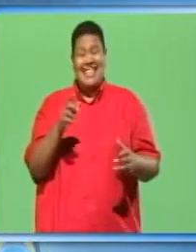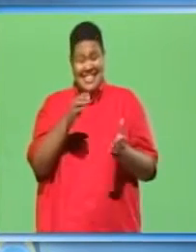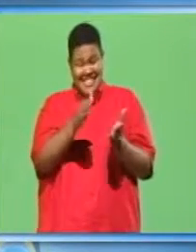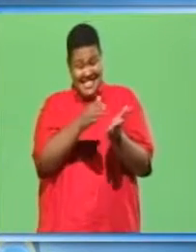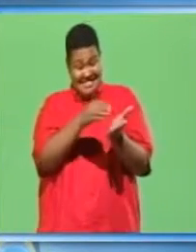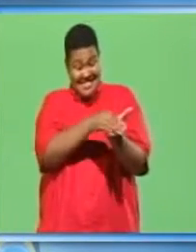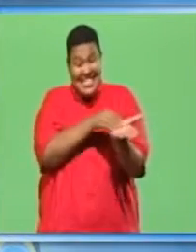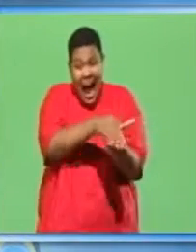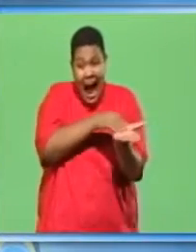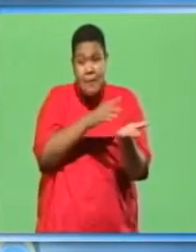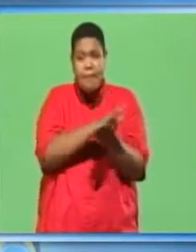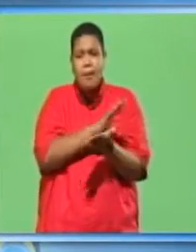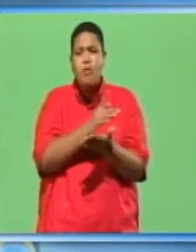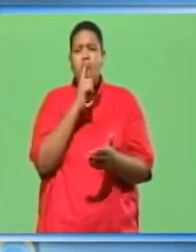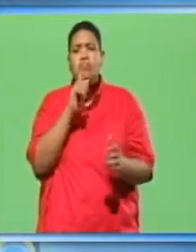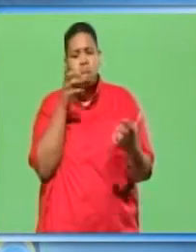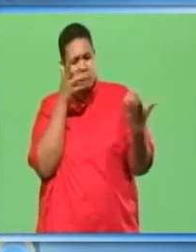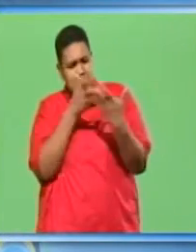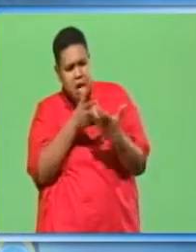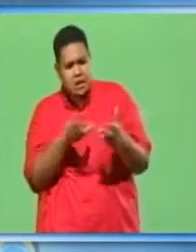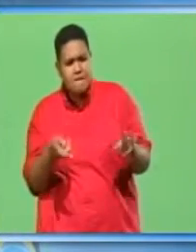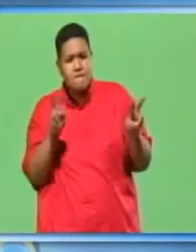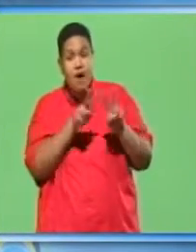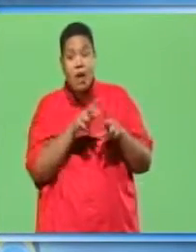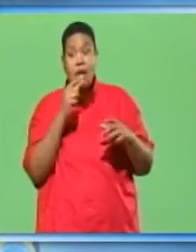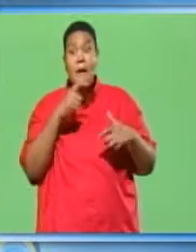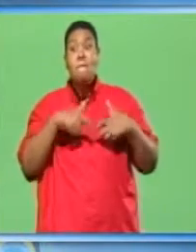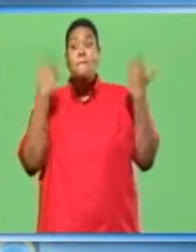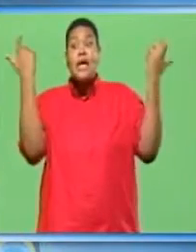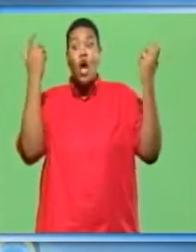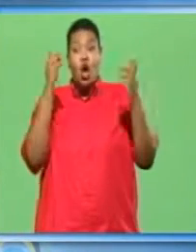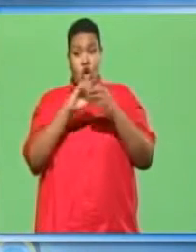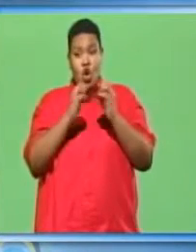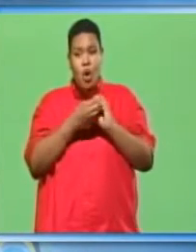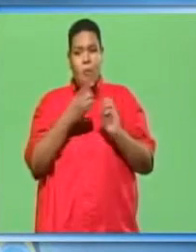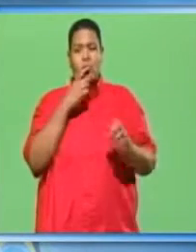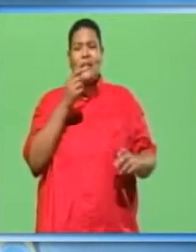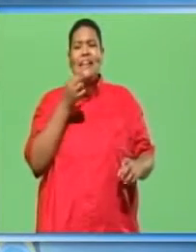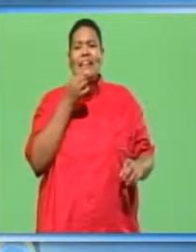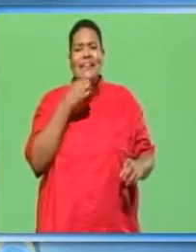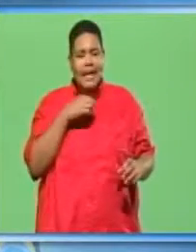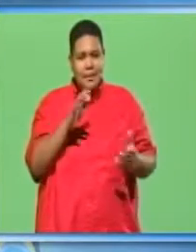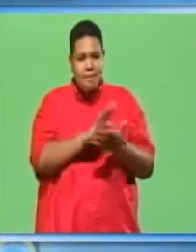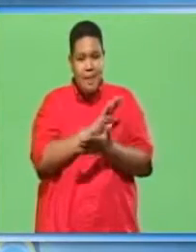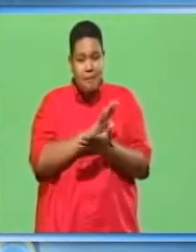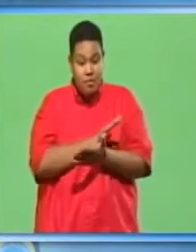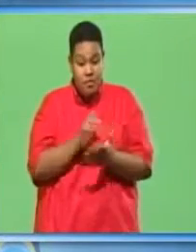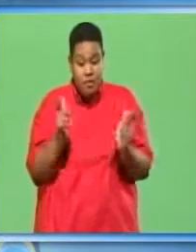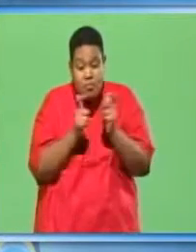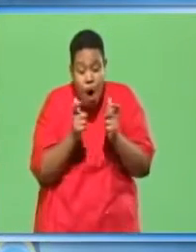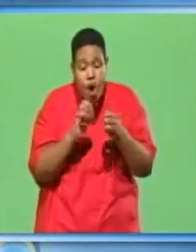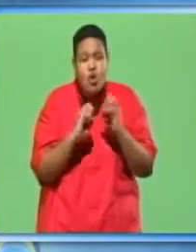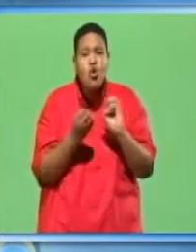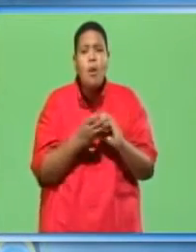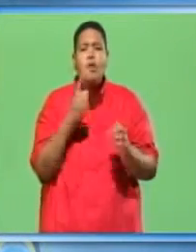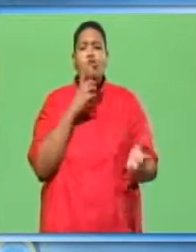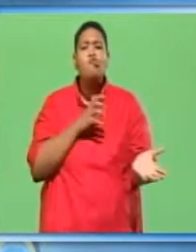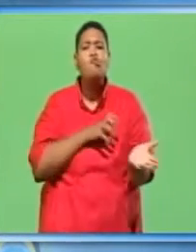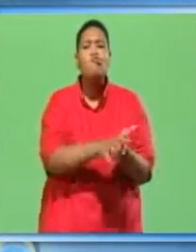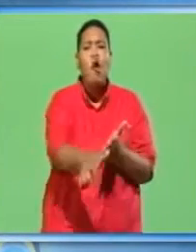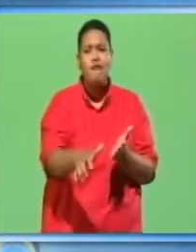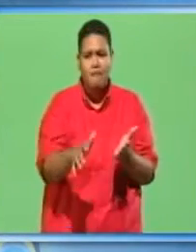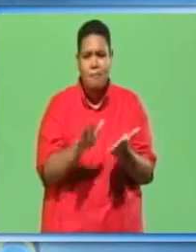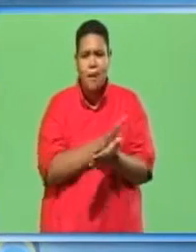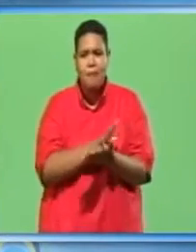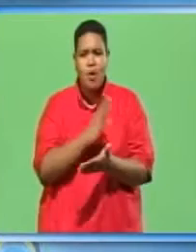per square inch of paper. The greater the number, the finer the grade of paper. Smaller grade number, the coarser the sand